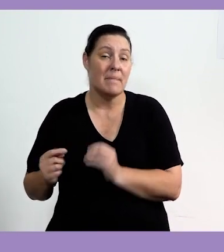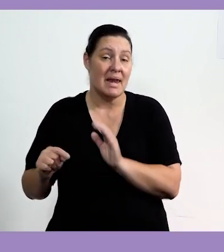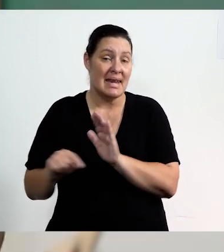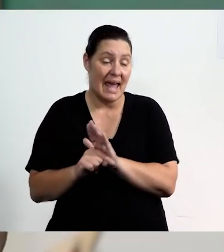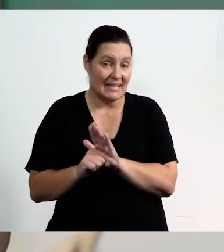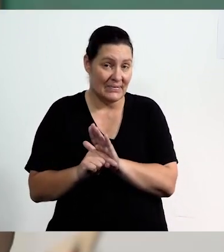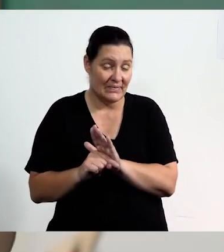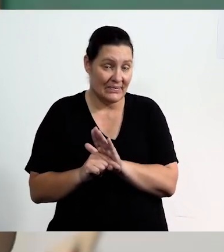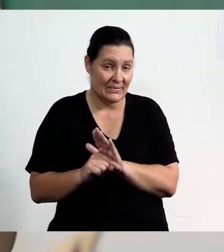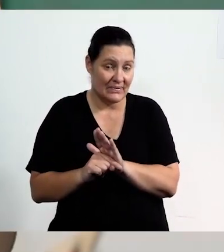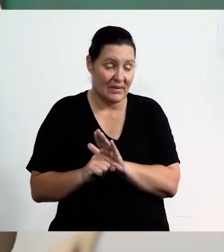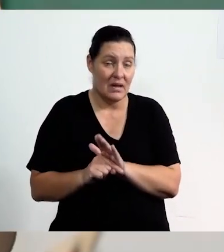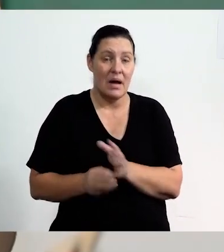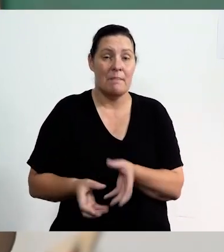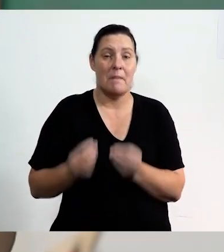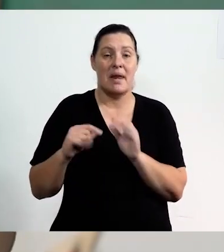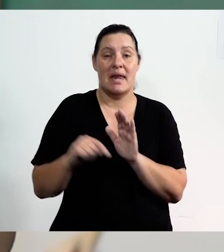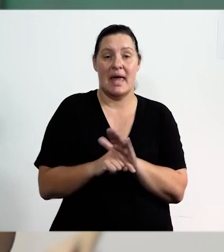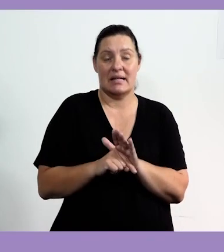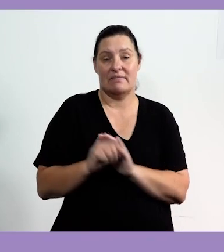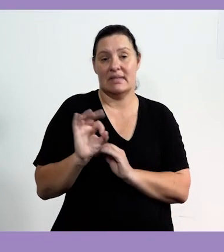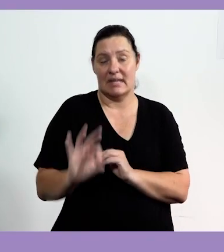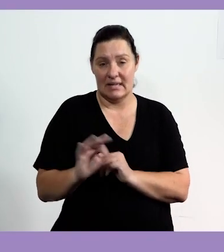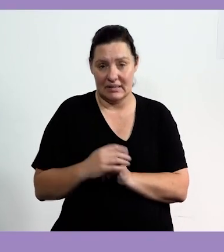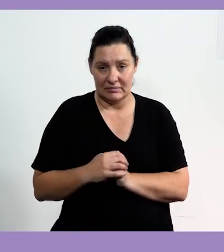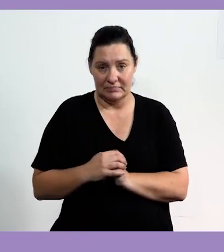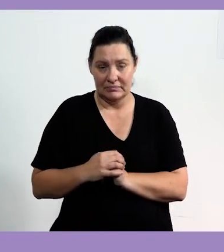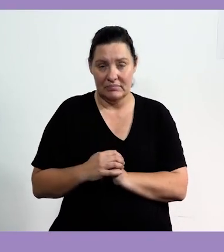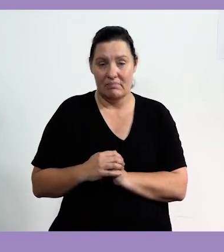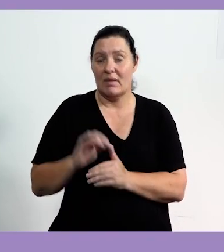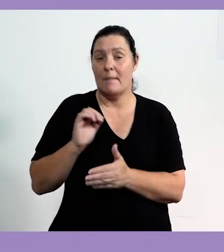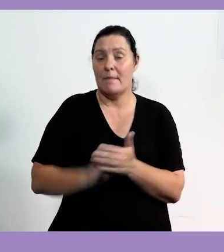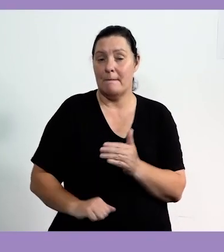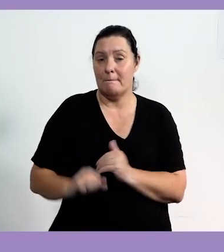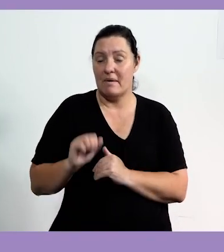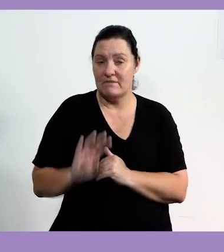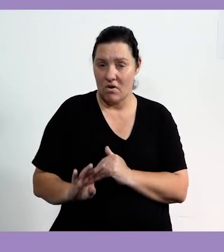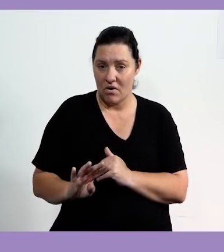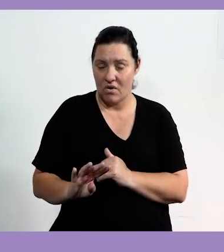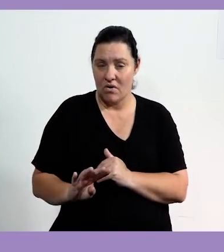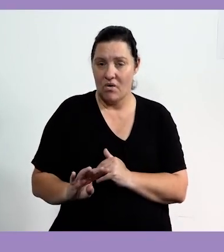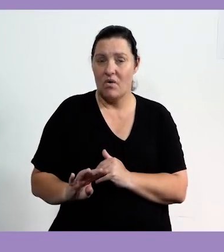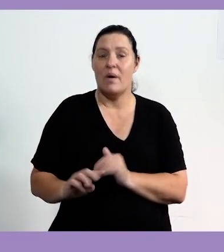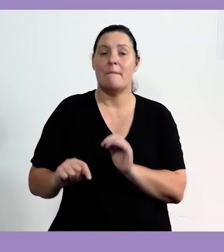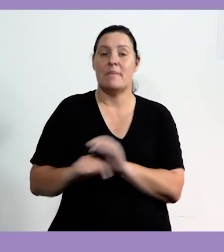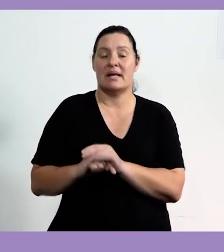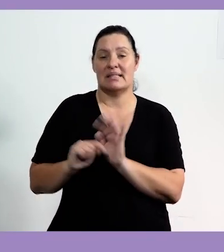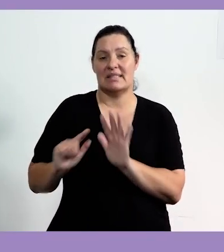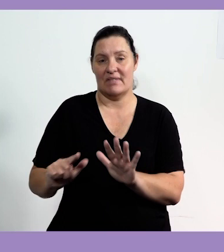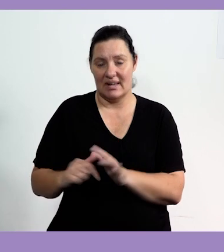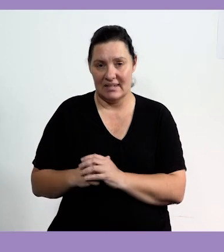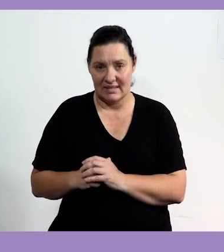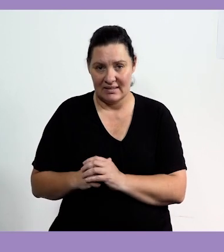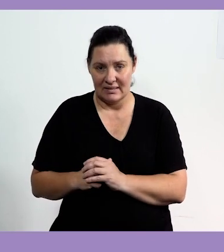are now going on to the negative numbers and we get a negative negative 3. And then again, we continue subtracting